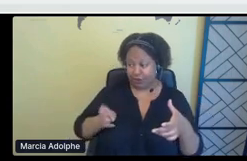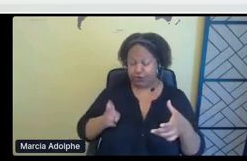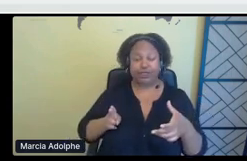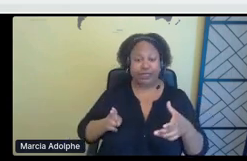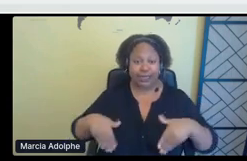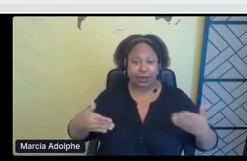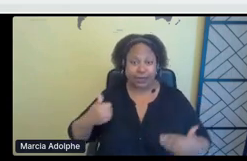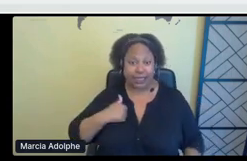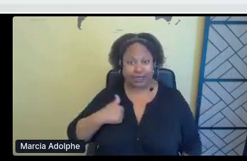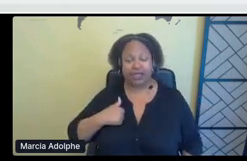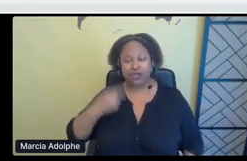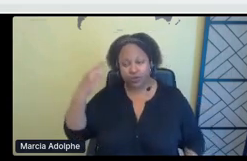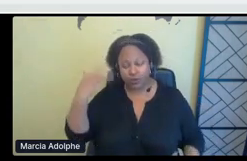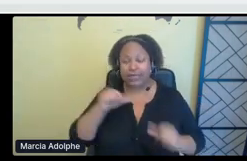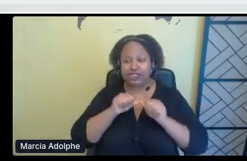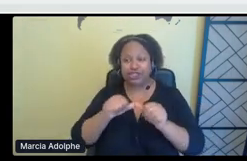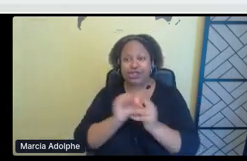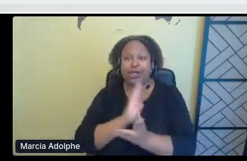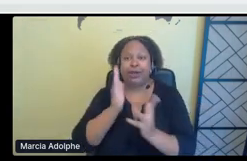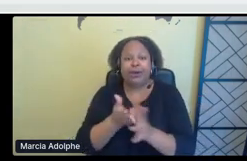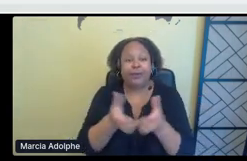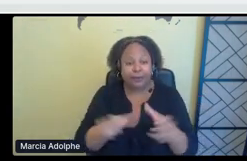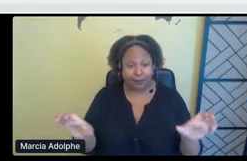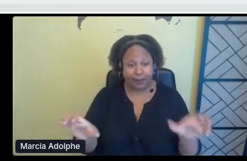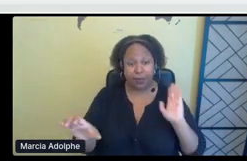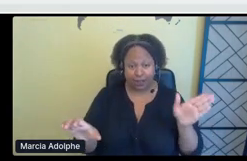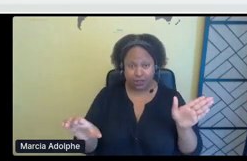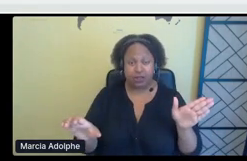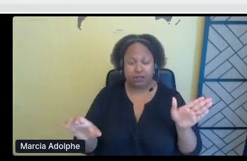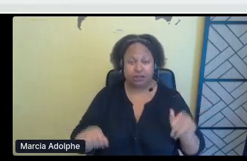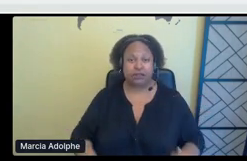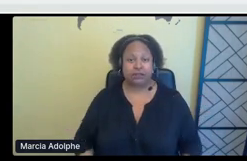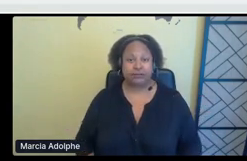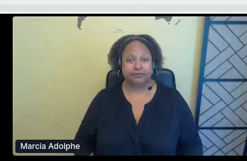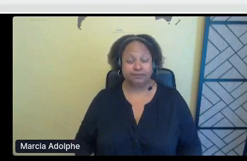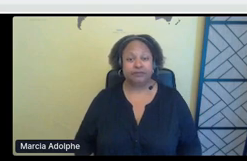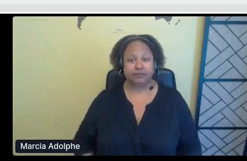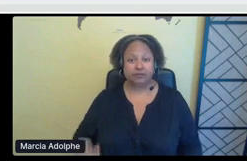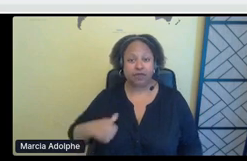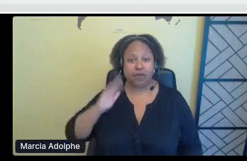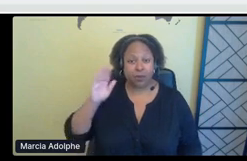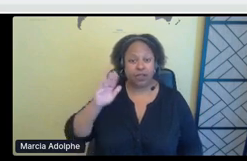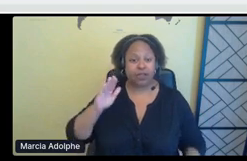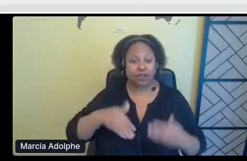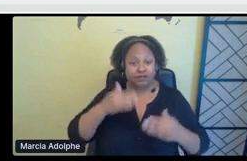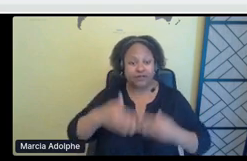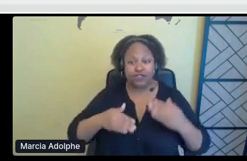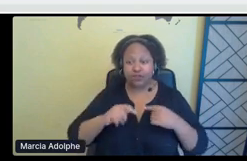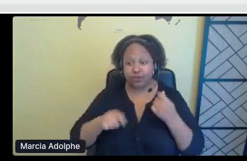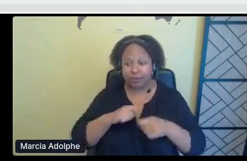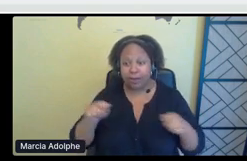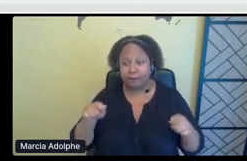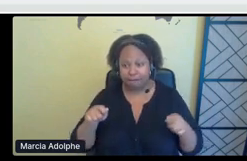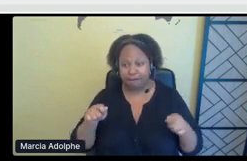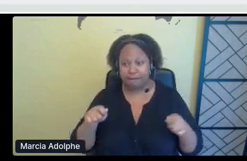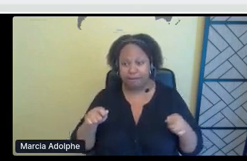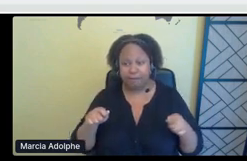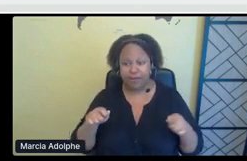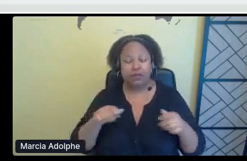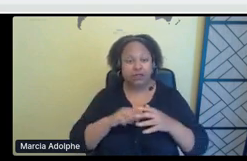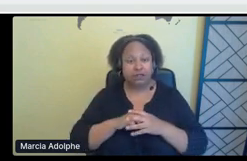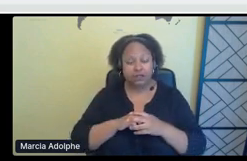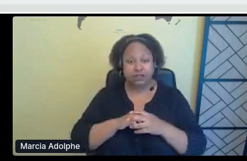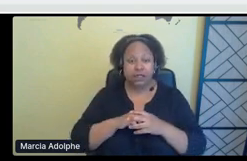keeps us apart. Um, I'll finish a little bit on a, on a higher note, but, um,